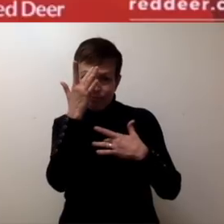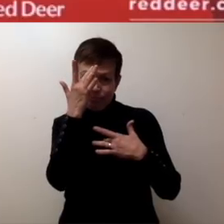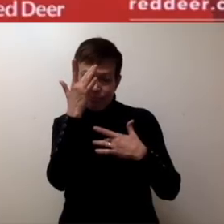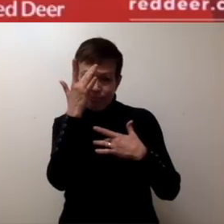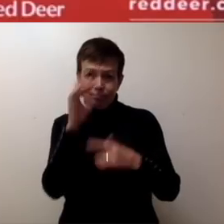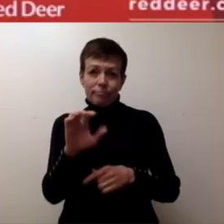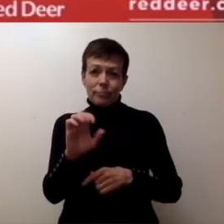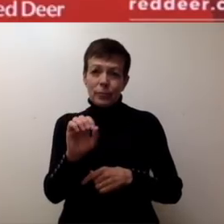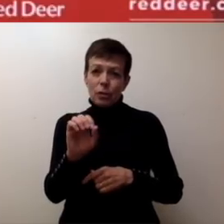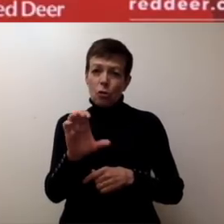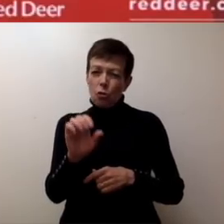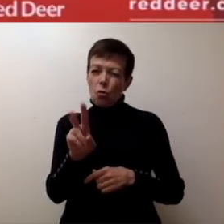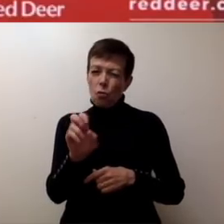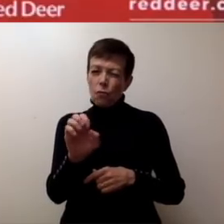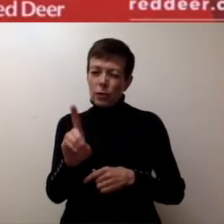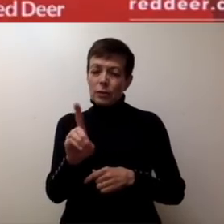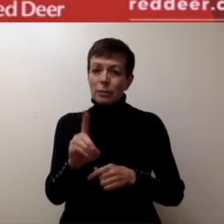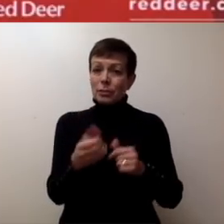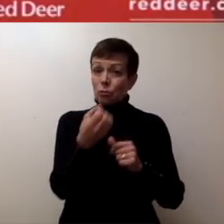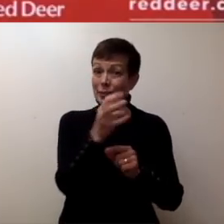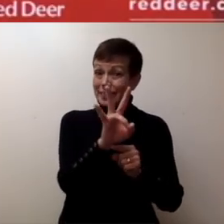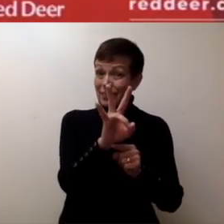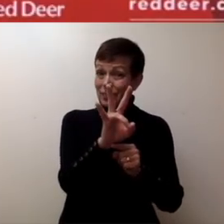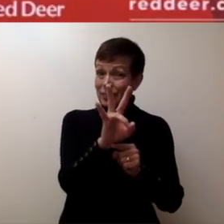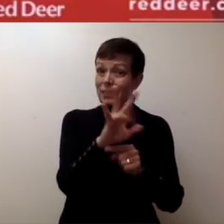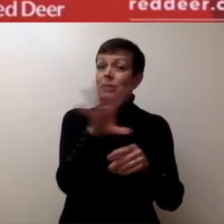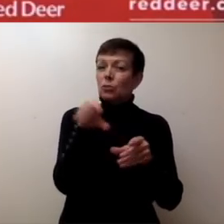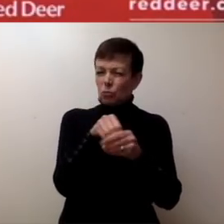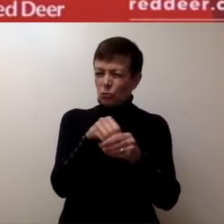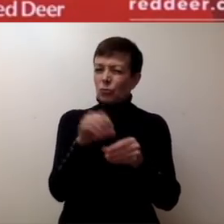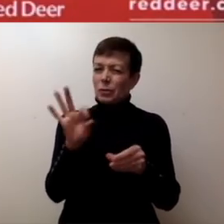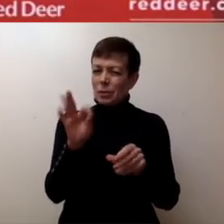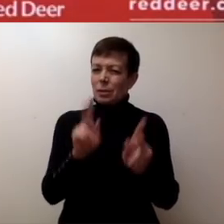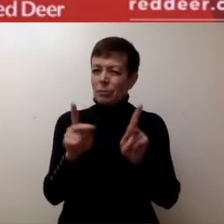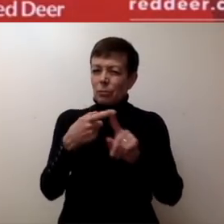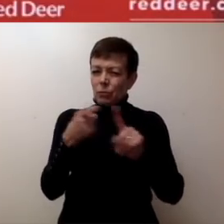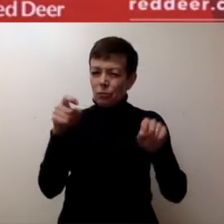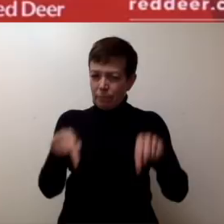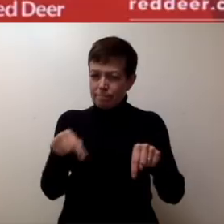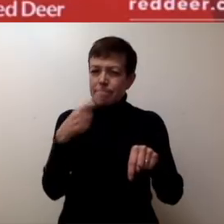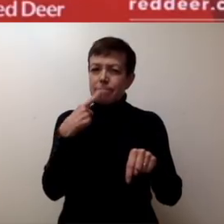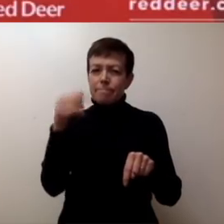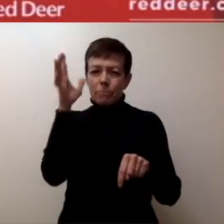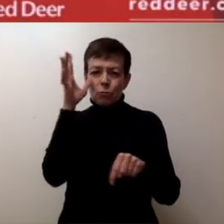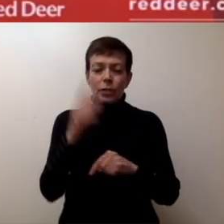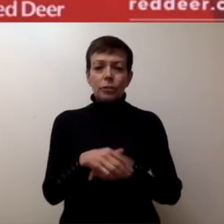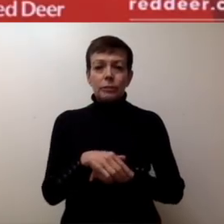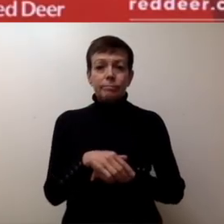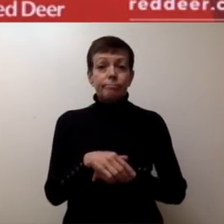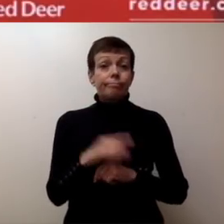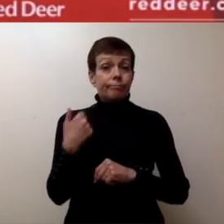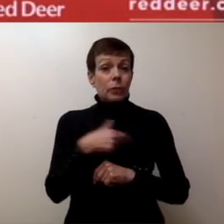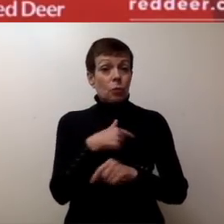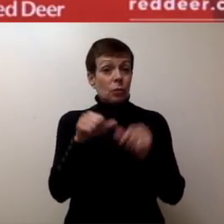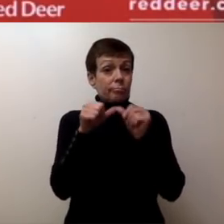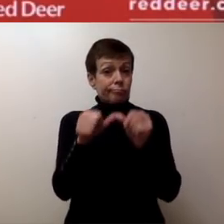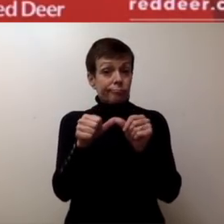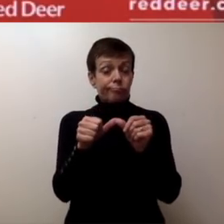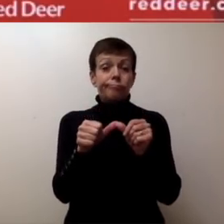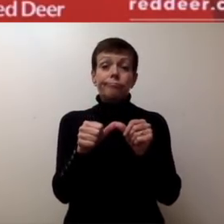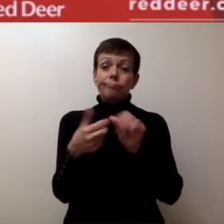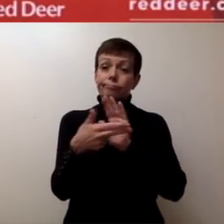note that Red Deer is included within the Central Zone. The City of Red Deer remains in a state of local emergency,